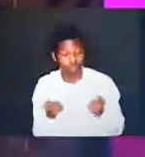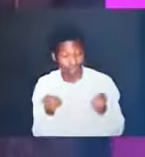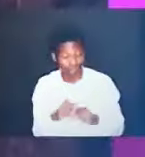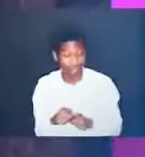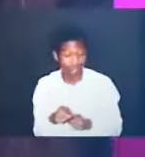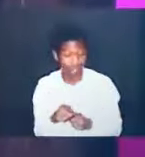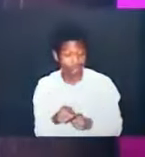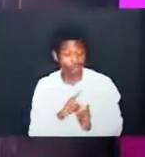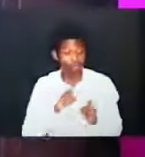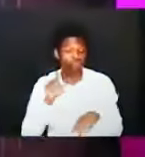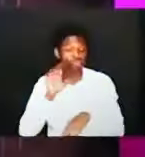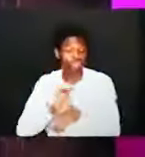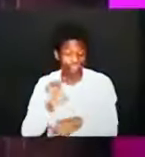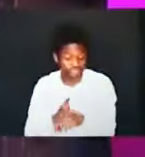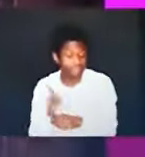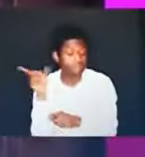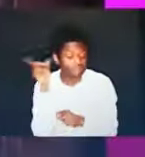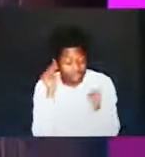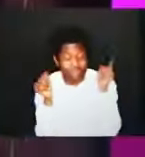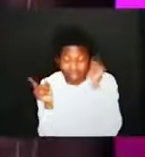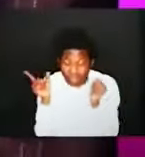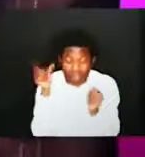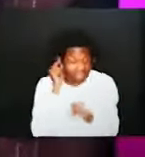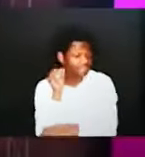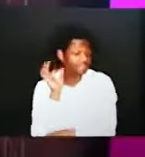we can live by it